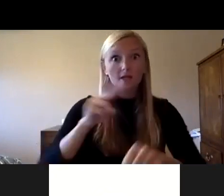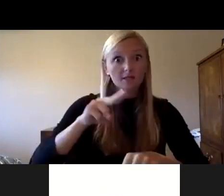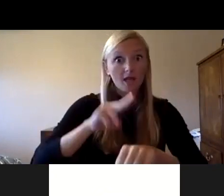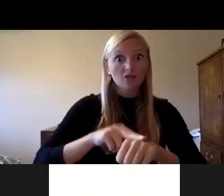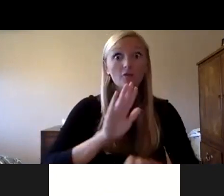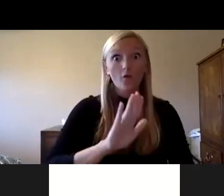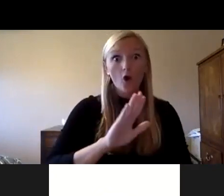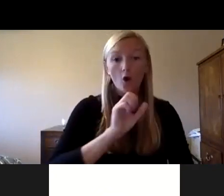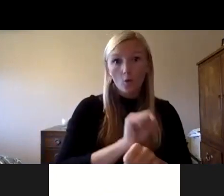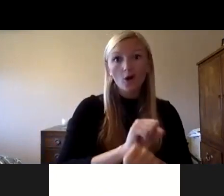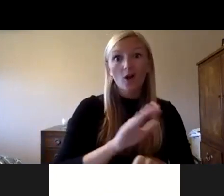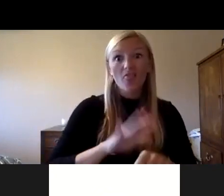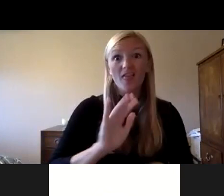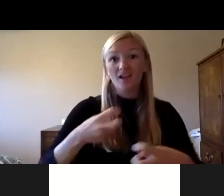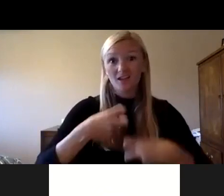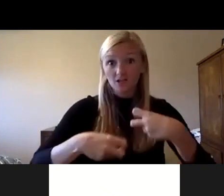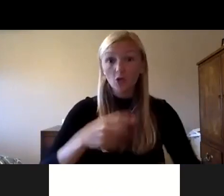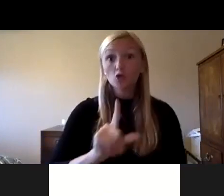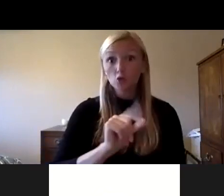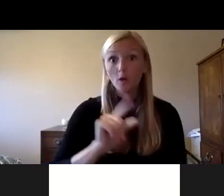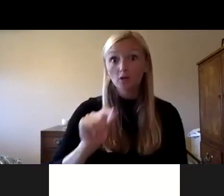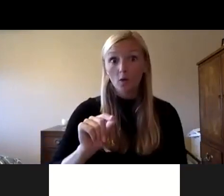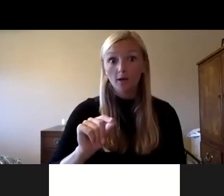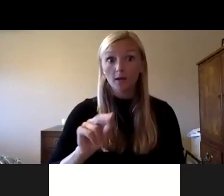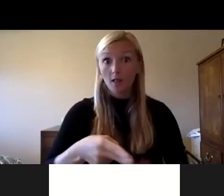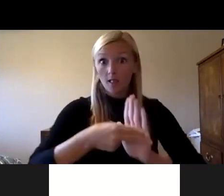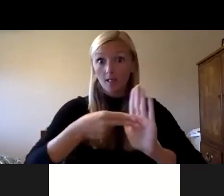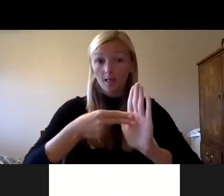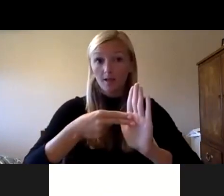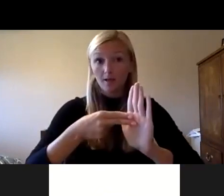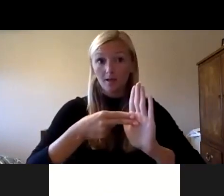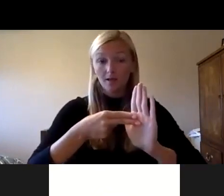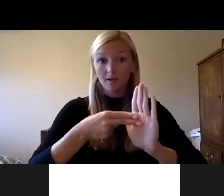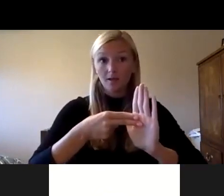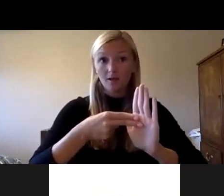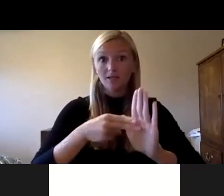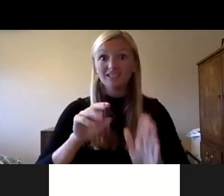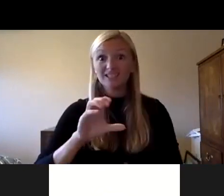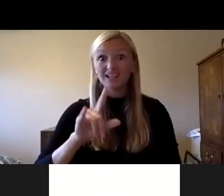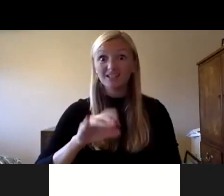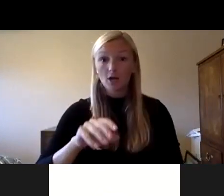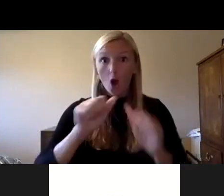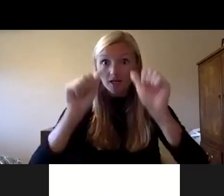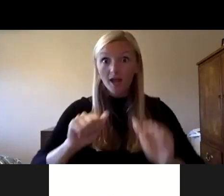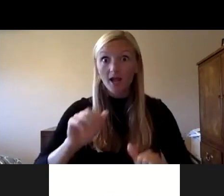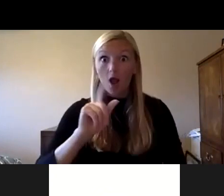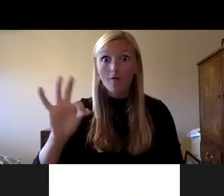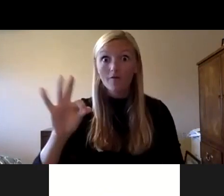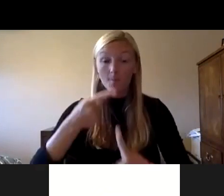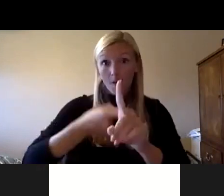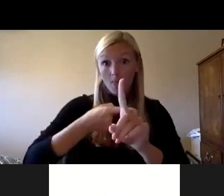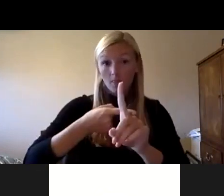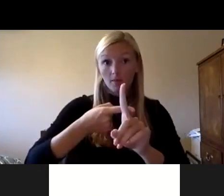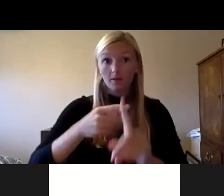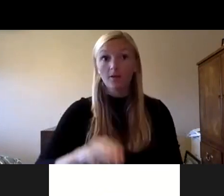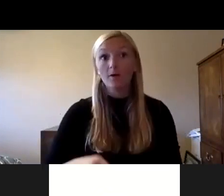work on the issue in 2020 she was named the inaugural citizen architect of the month by the ai american institute